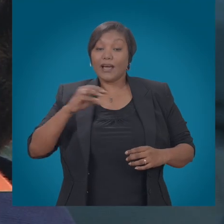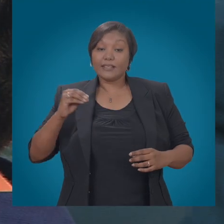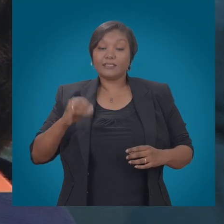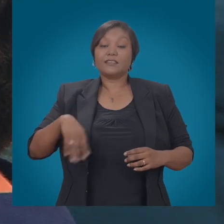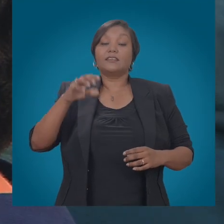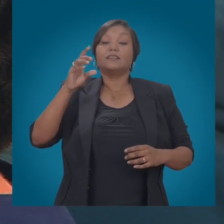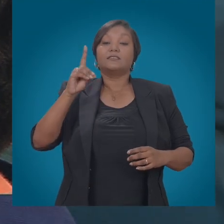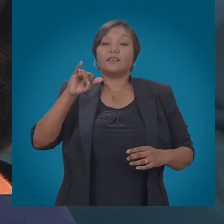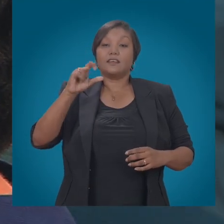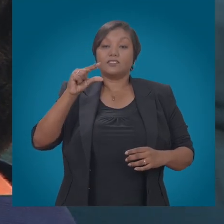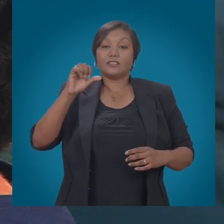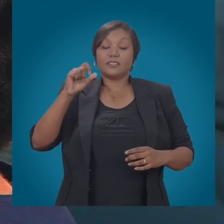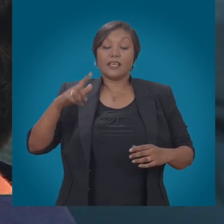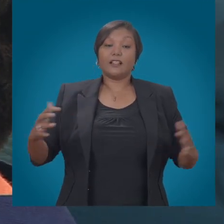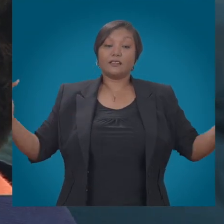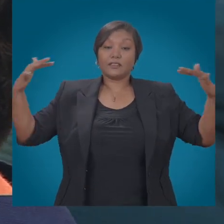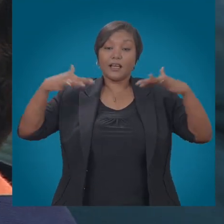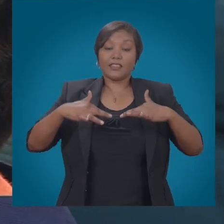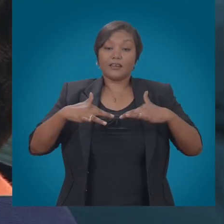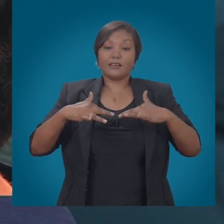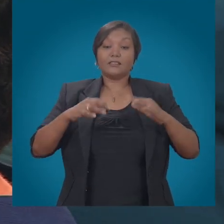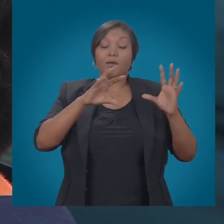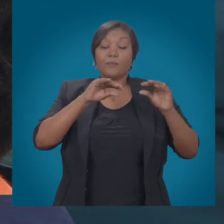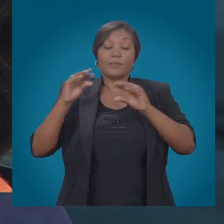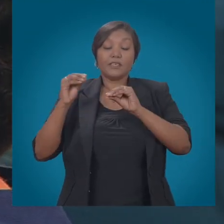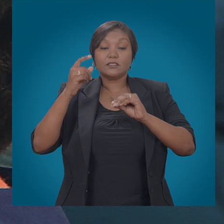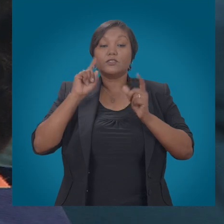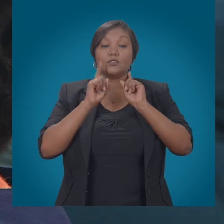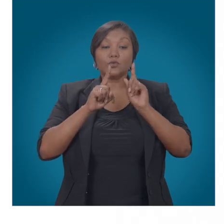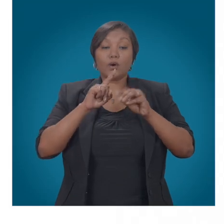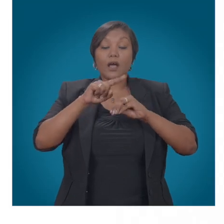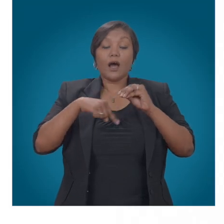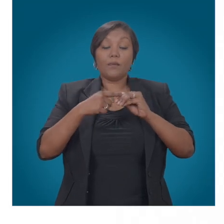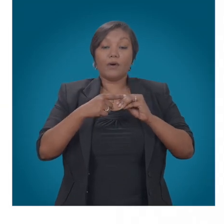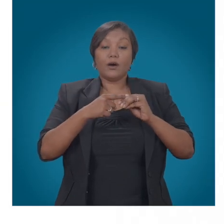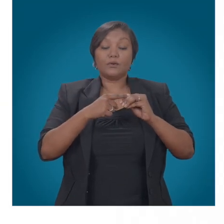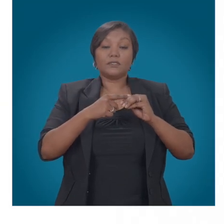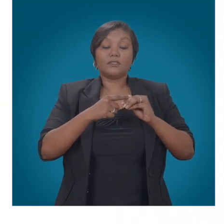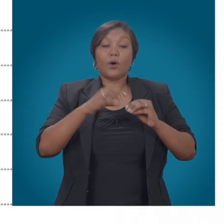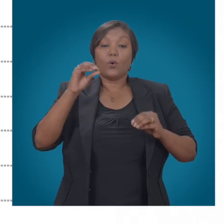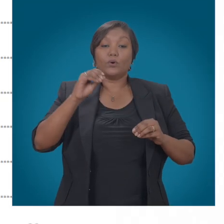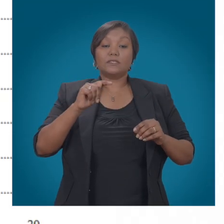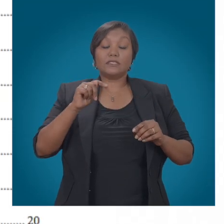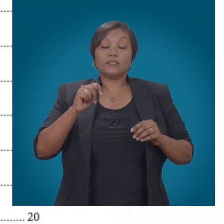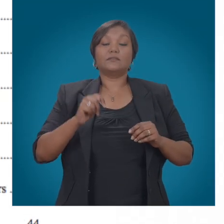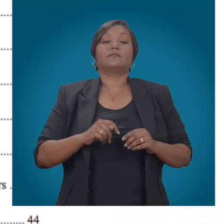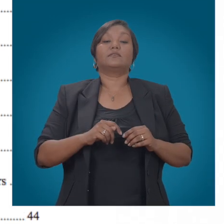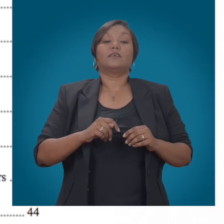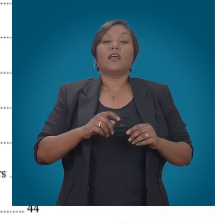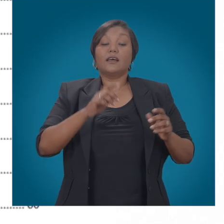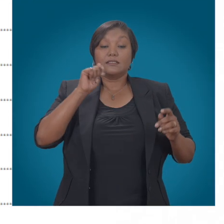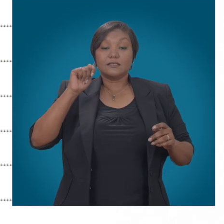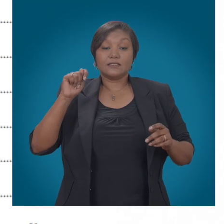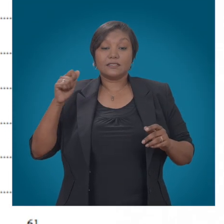Digicel, TSTT and Flow have come together under one roof at an ICT open forum. In order to guide informed debate, the telecommunications